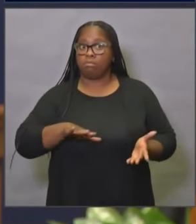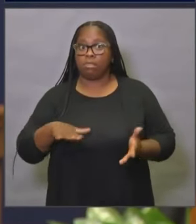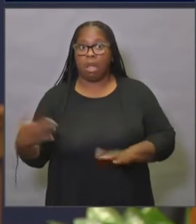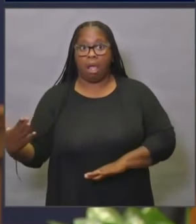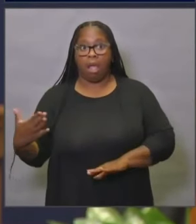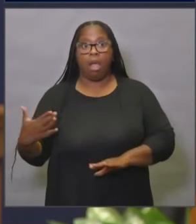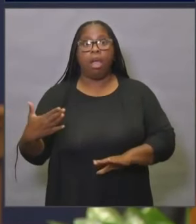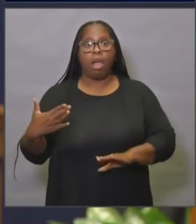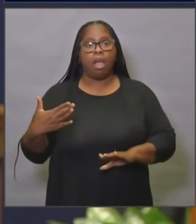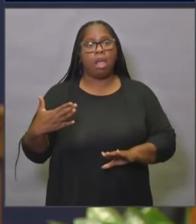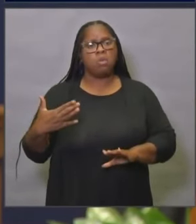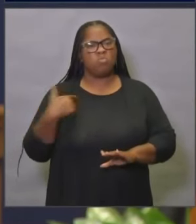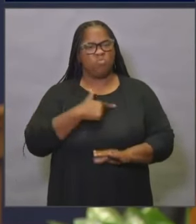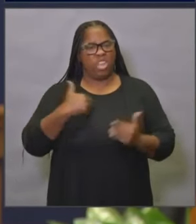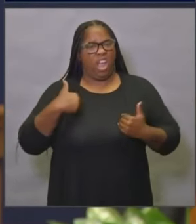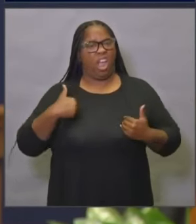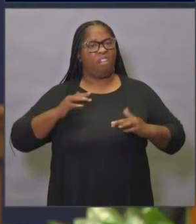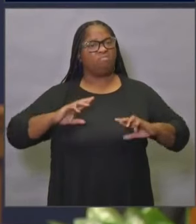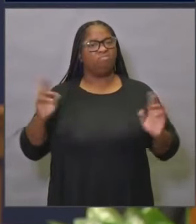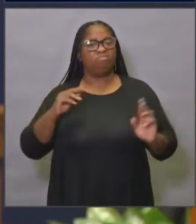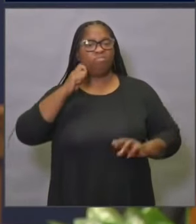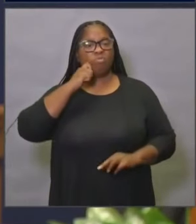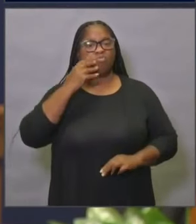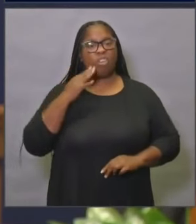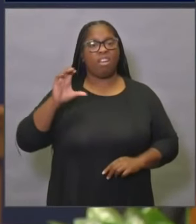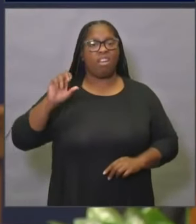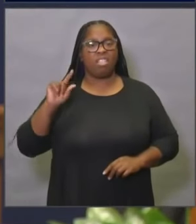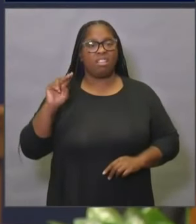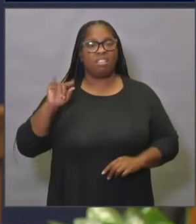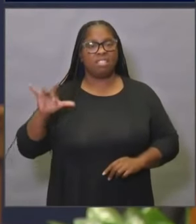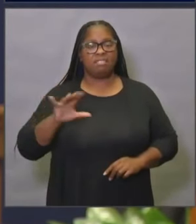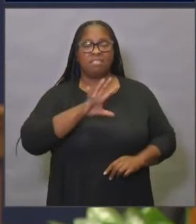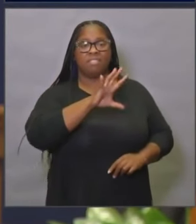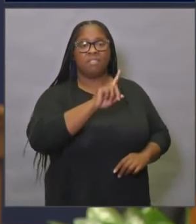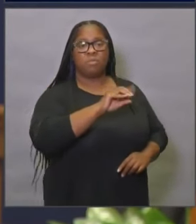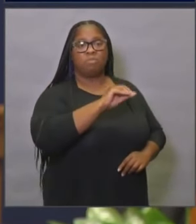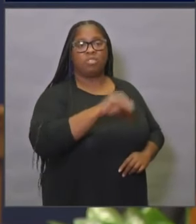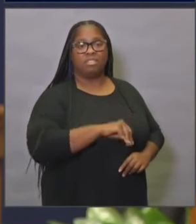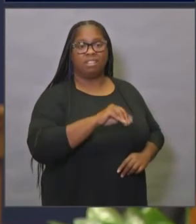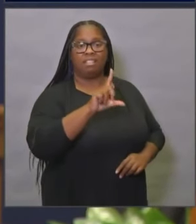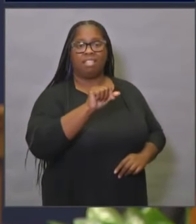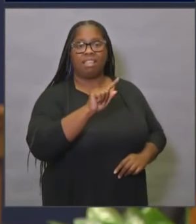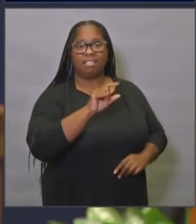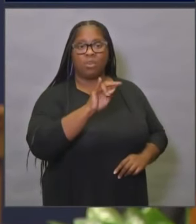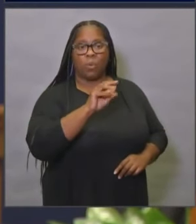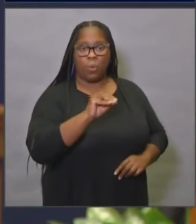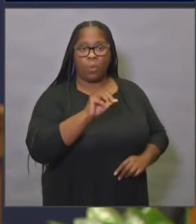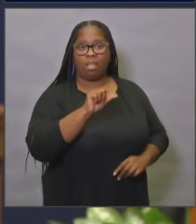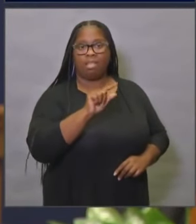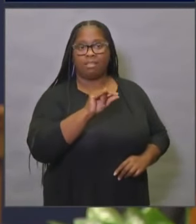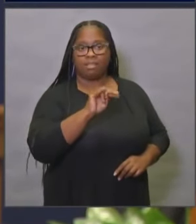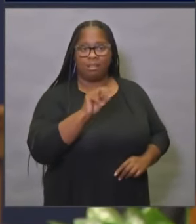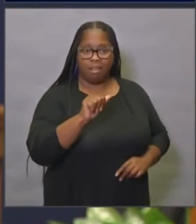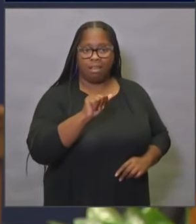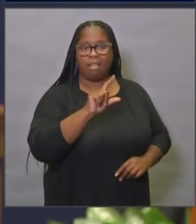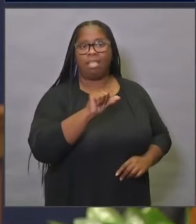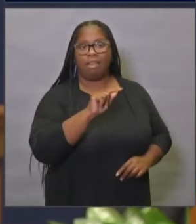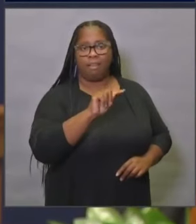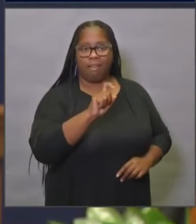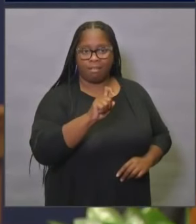from where we know race and ethnicity, fifty percent were Latino, Latina, Latinx. Twenty-four percent are white.